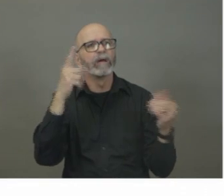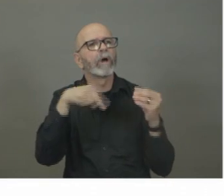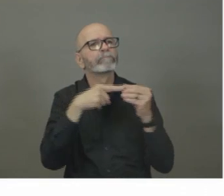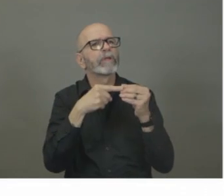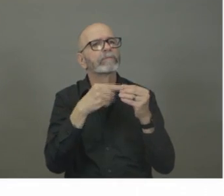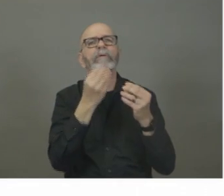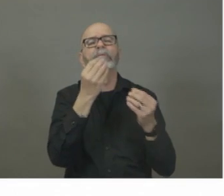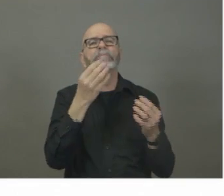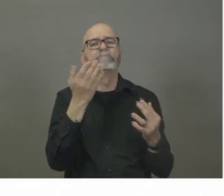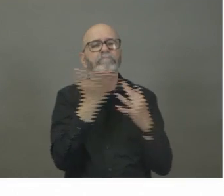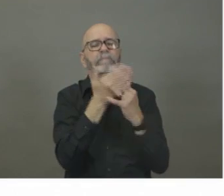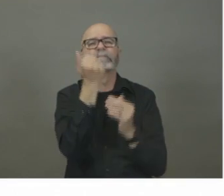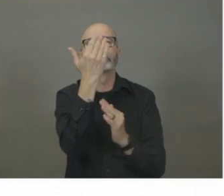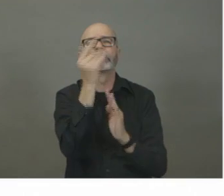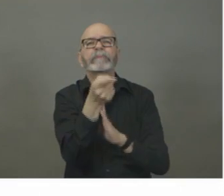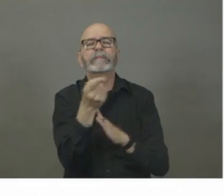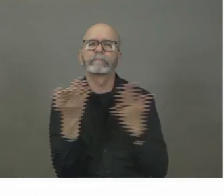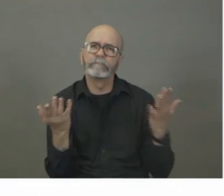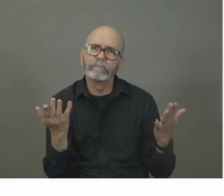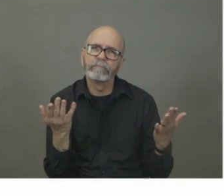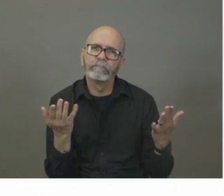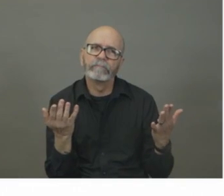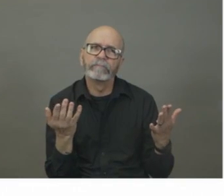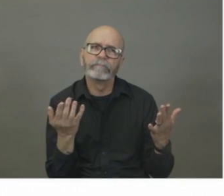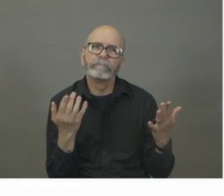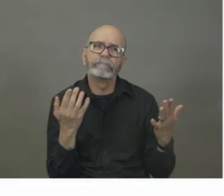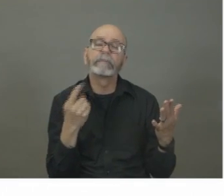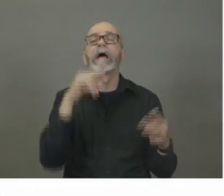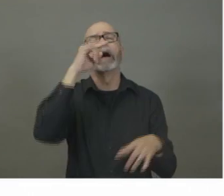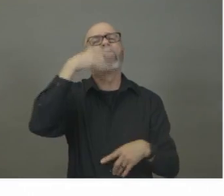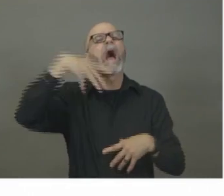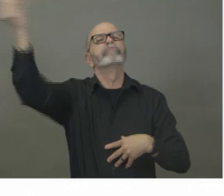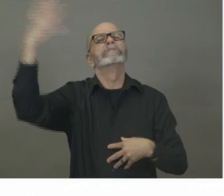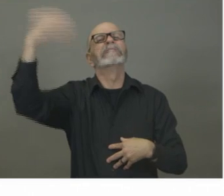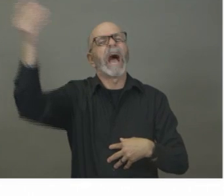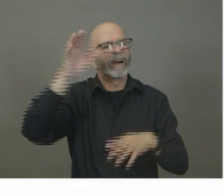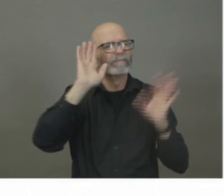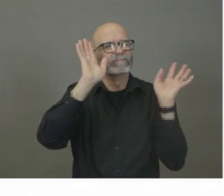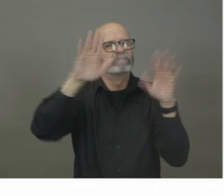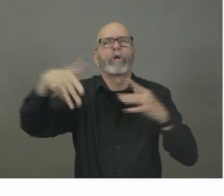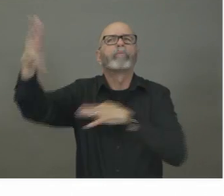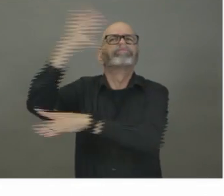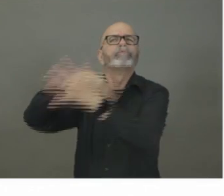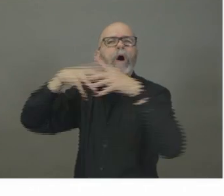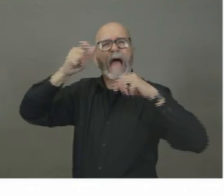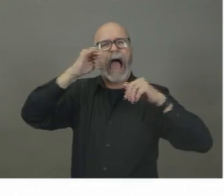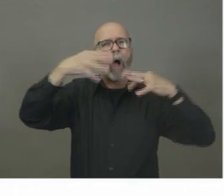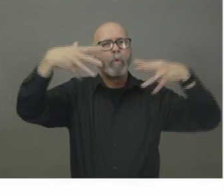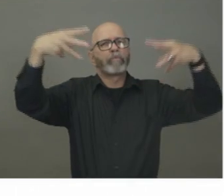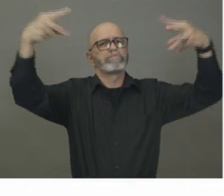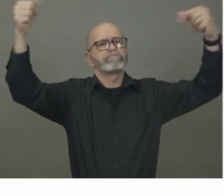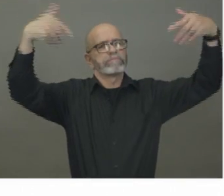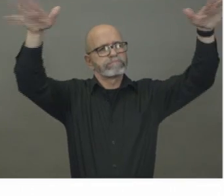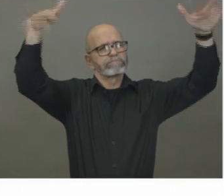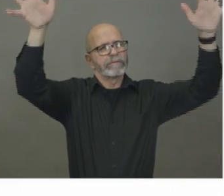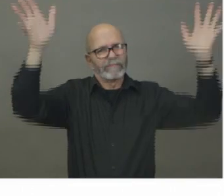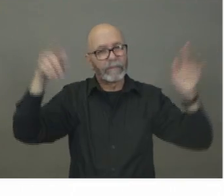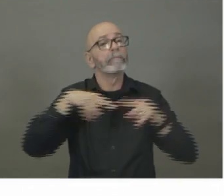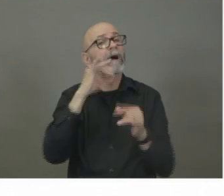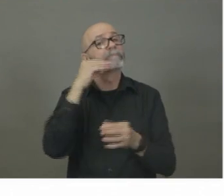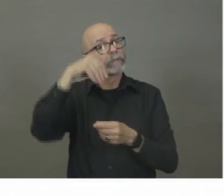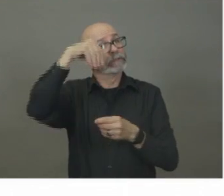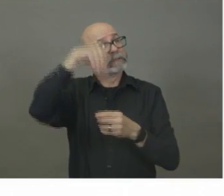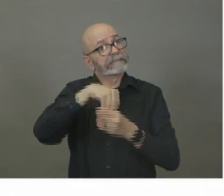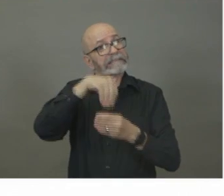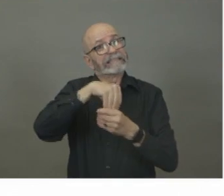those kids are outdoors. Uh, so they would be out in the, in the community, but in, in the, in the surrounding. And if they're inside, they would be isolated to their particular